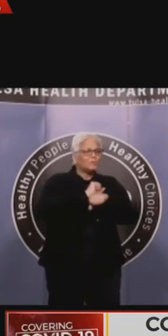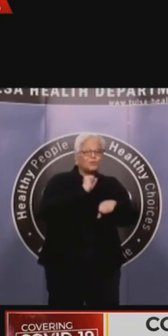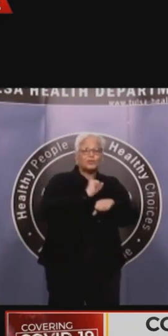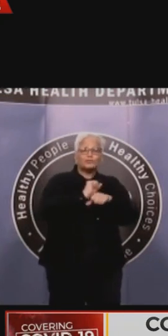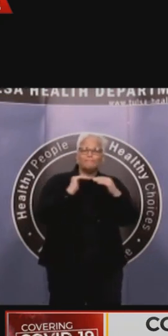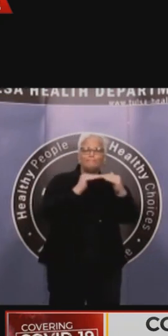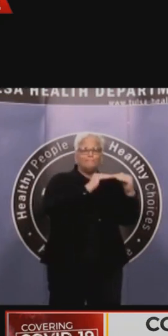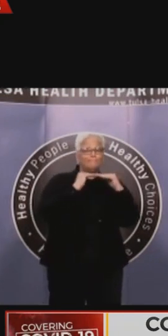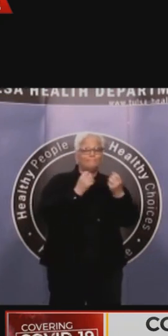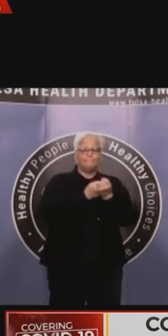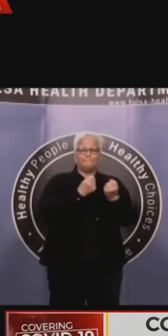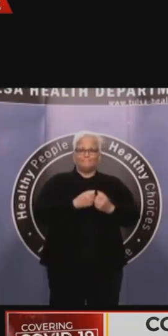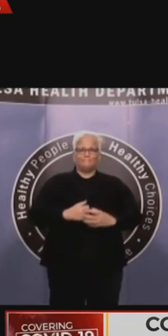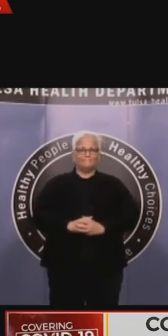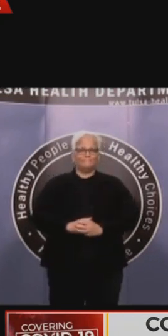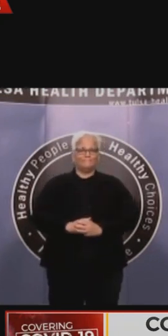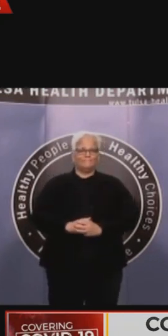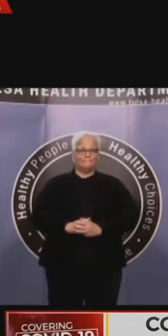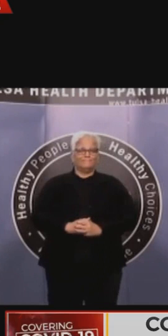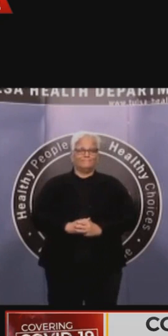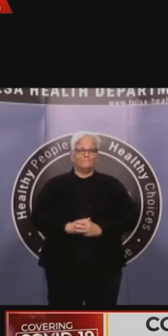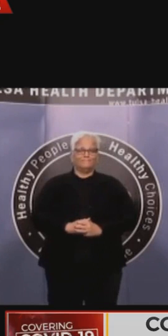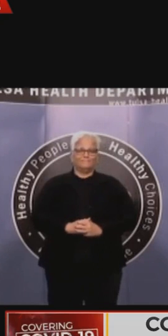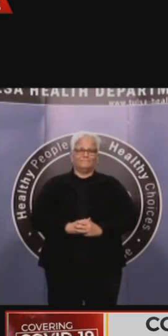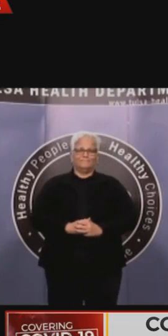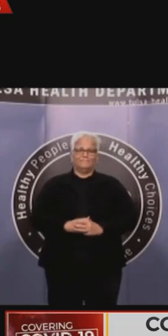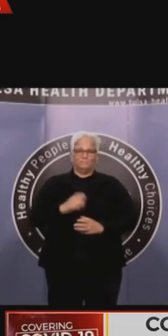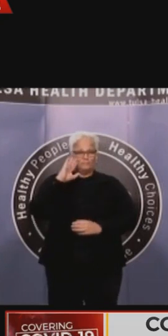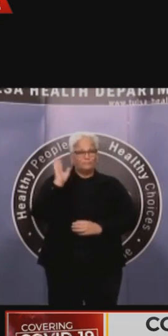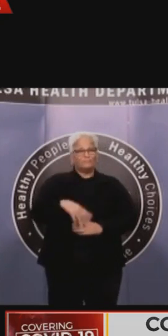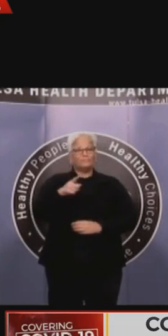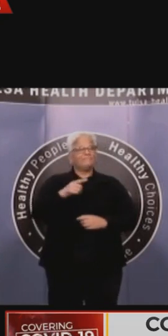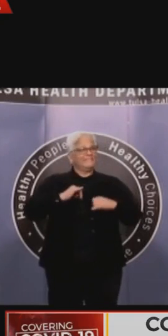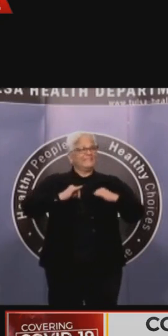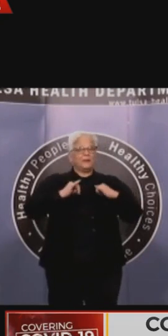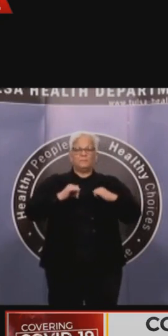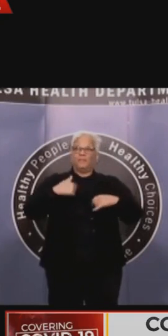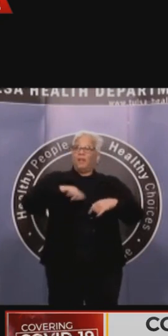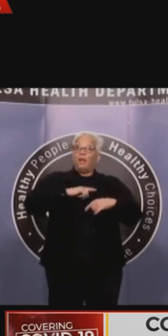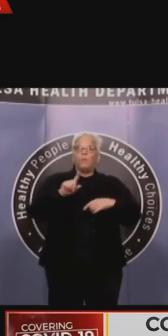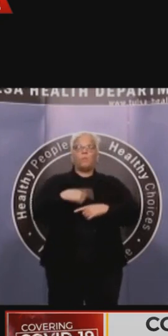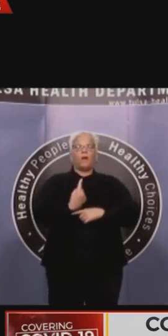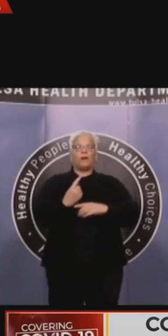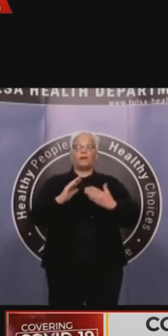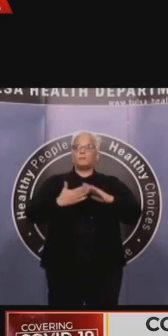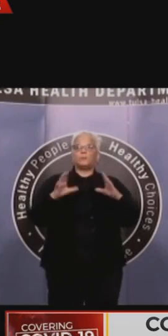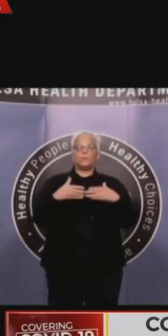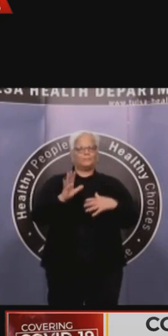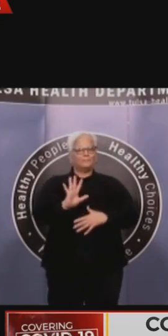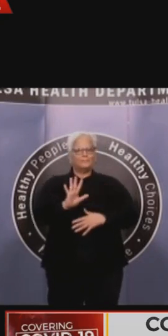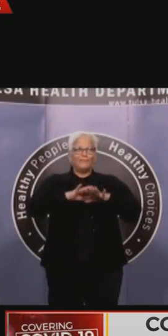to save mankind. I also want to bring up just a couple